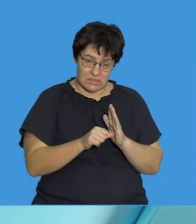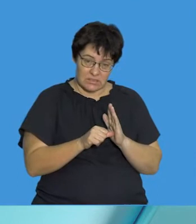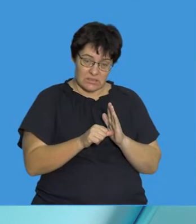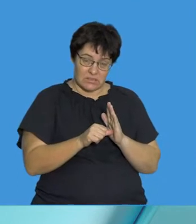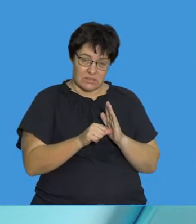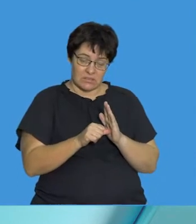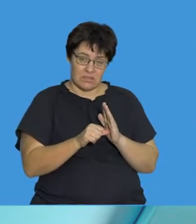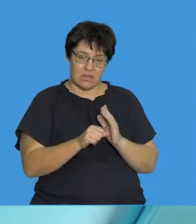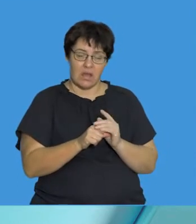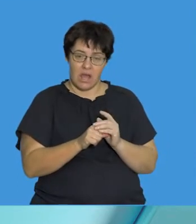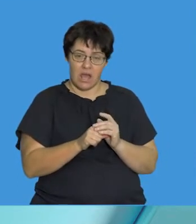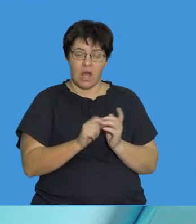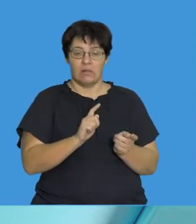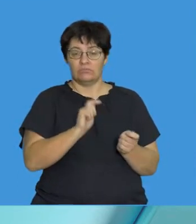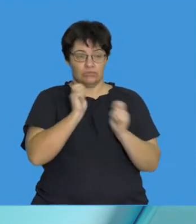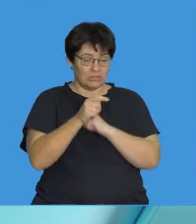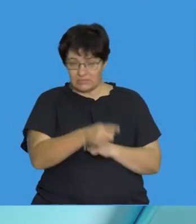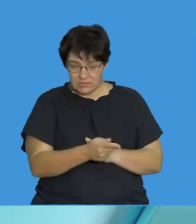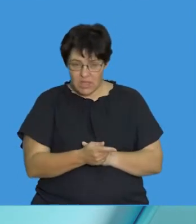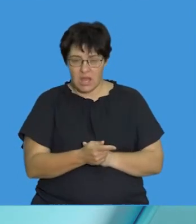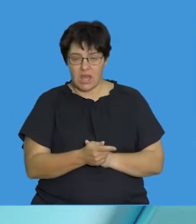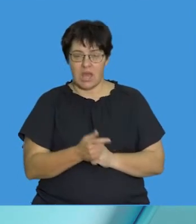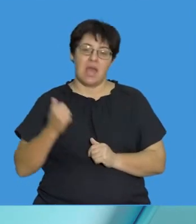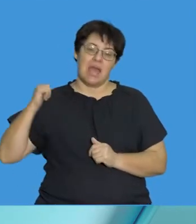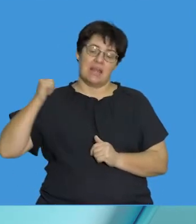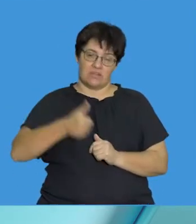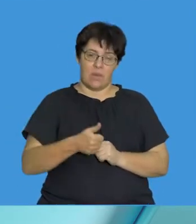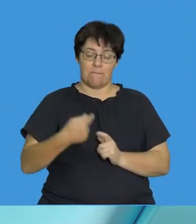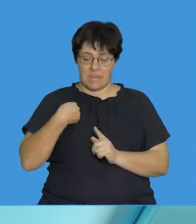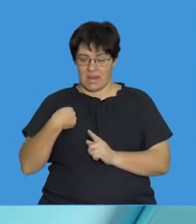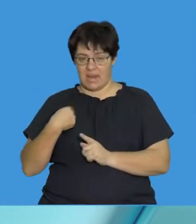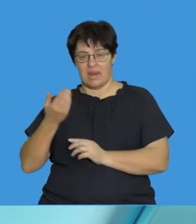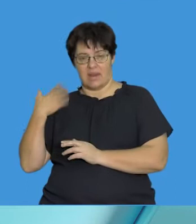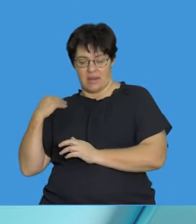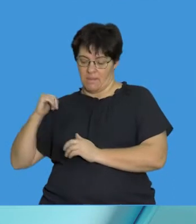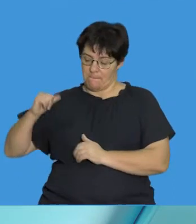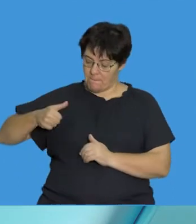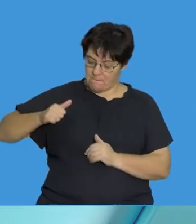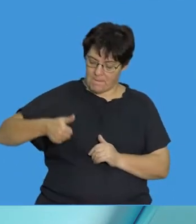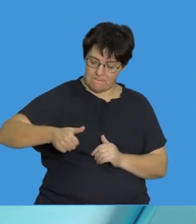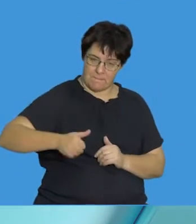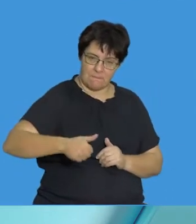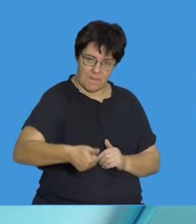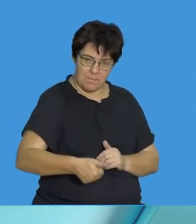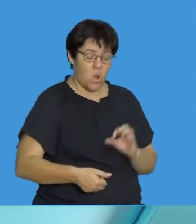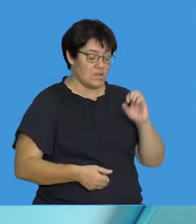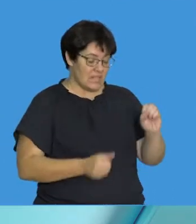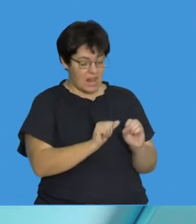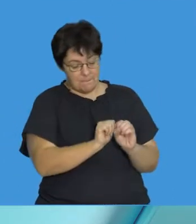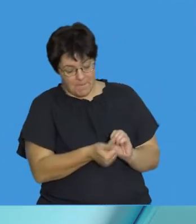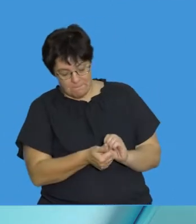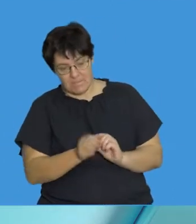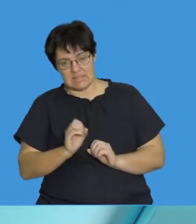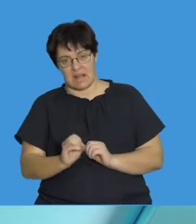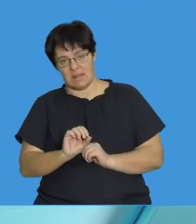are inherited. That means they're passed on from one generation to the next or from one cell to the